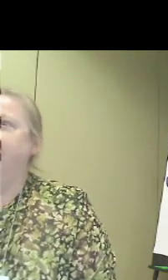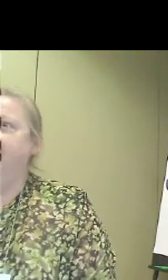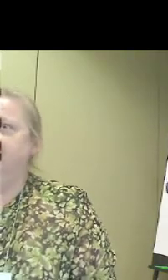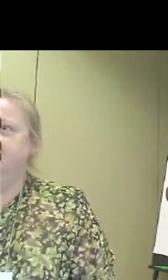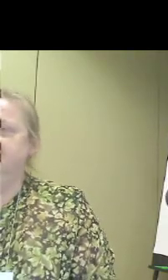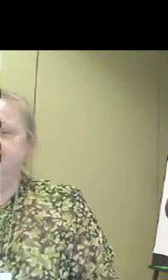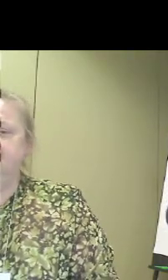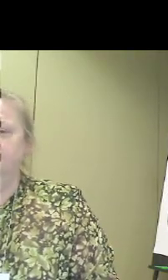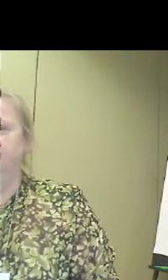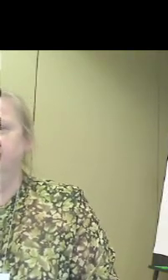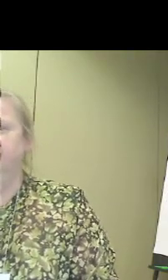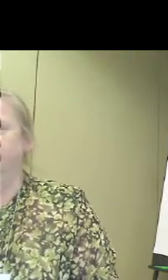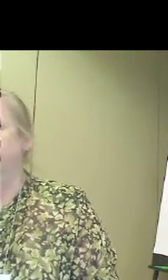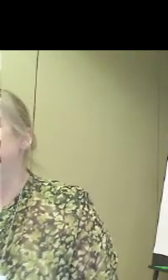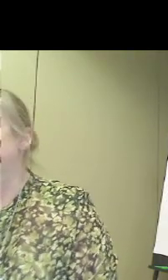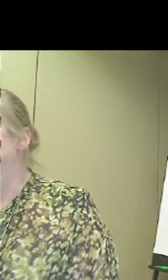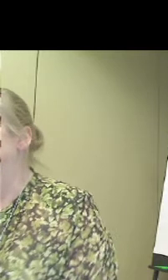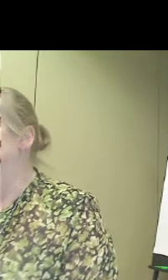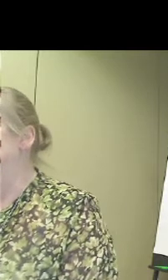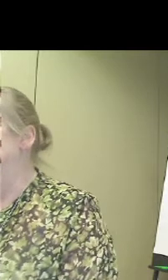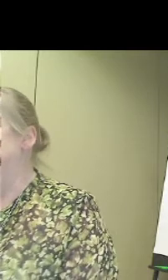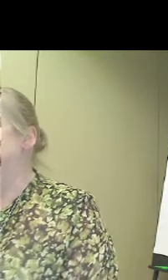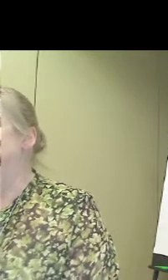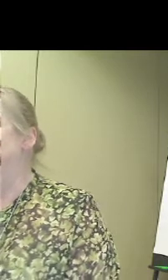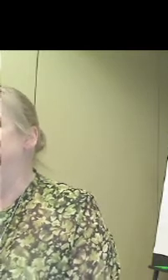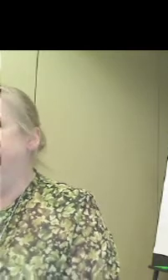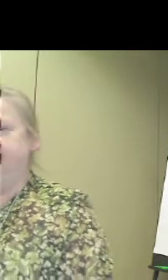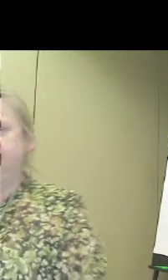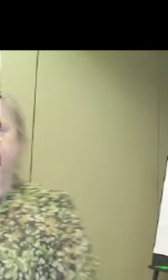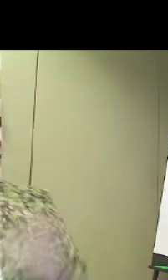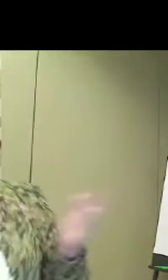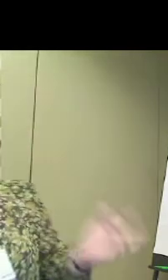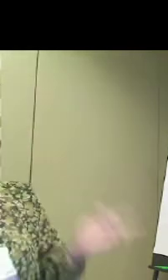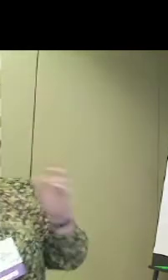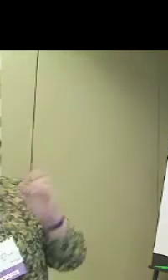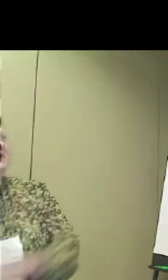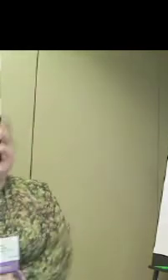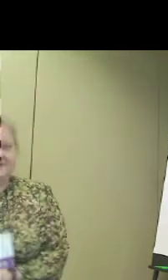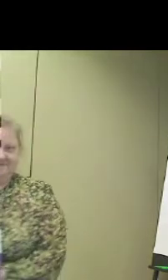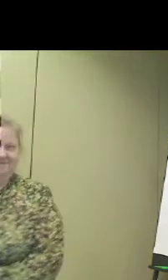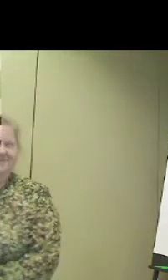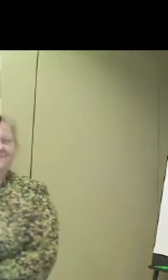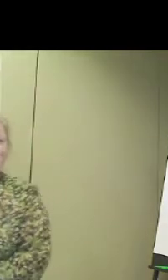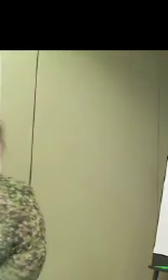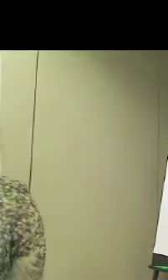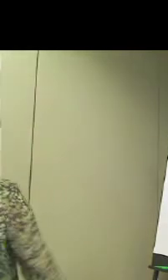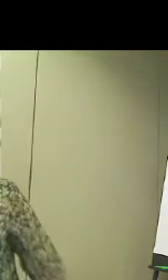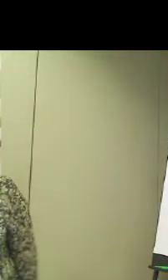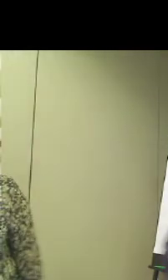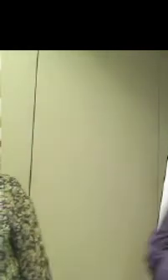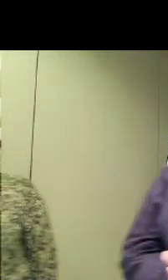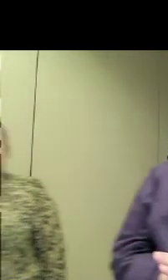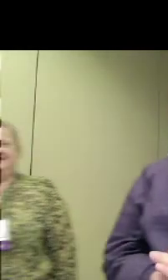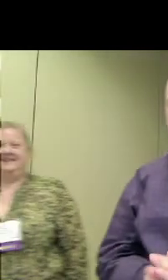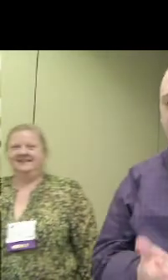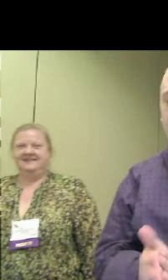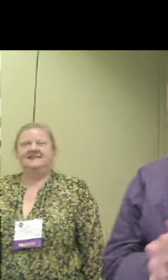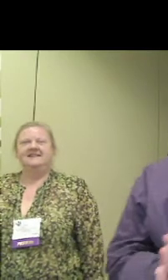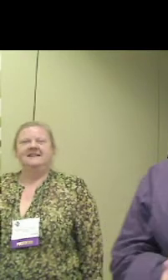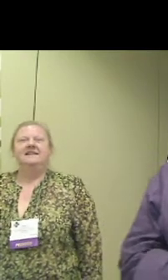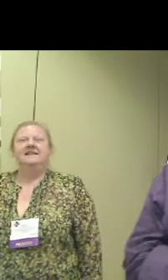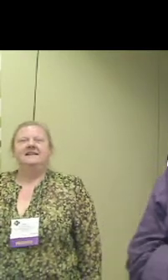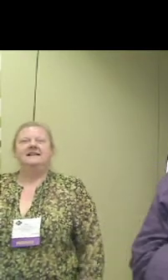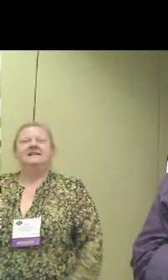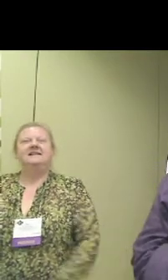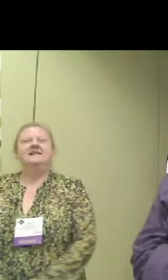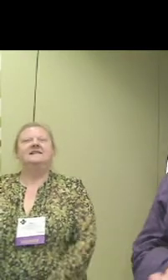and activities that we'll be involved in over the next couple of days. Back to Chris. So, later this afternoon, I'll be